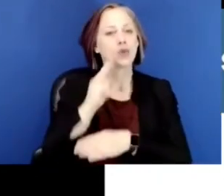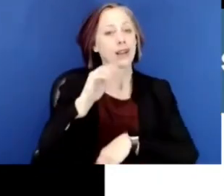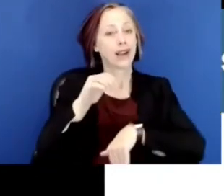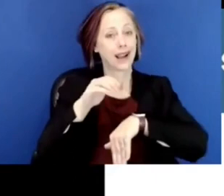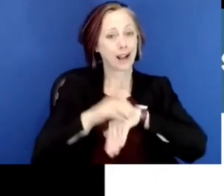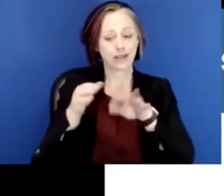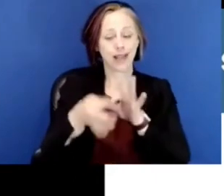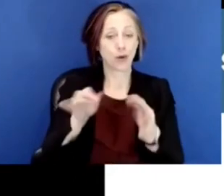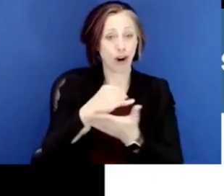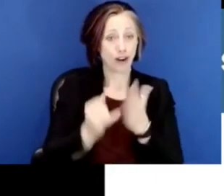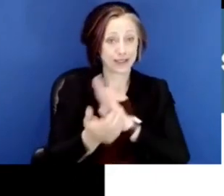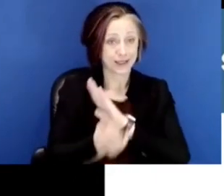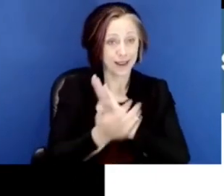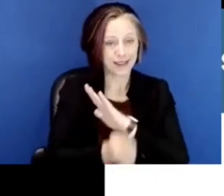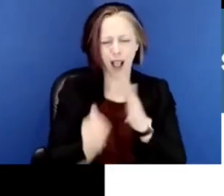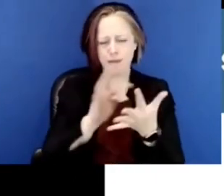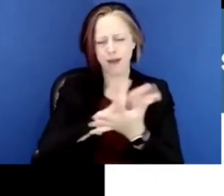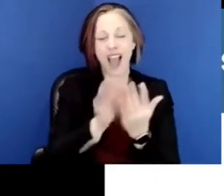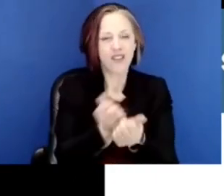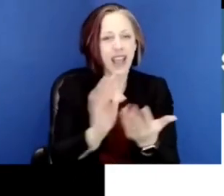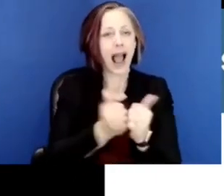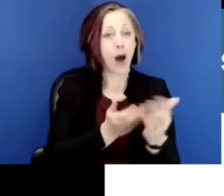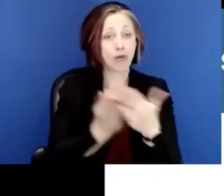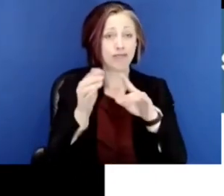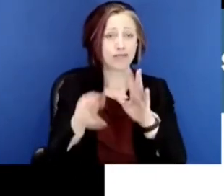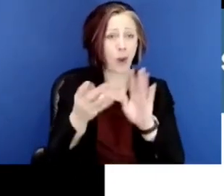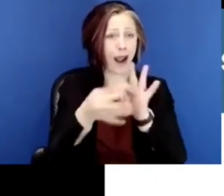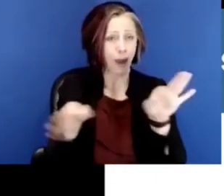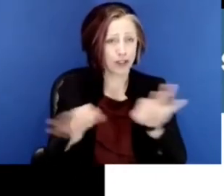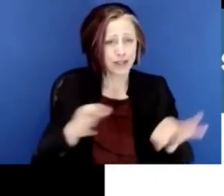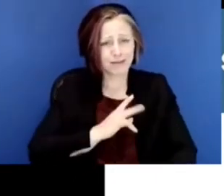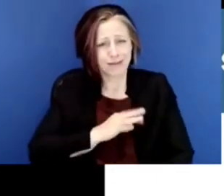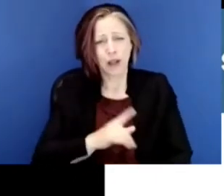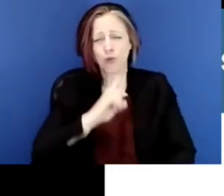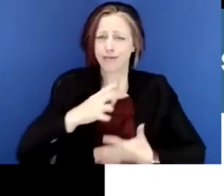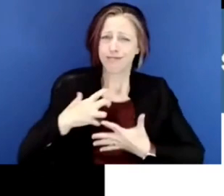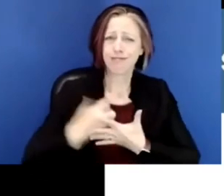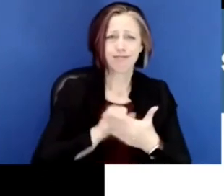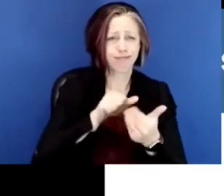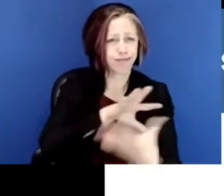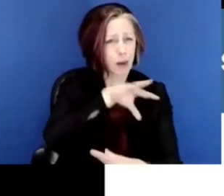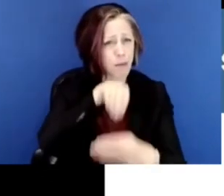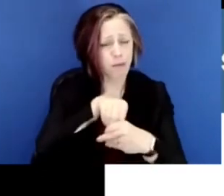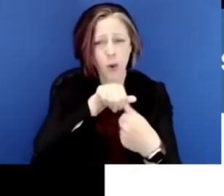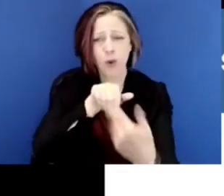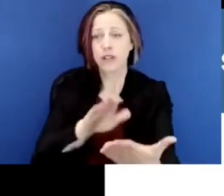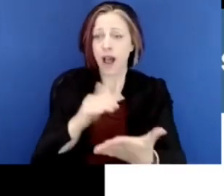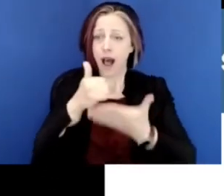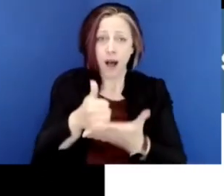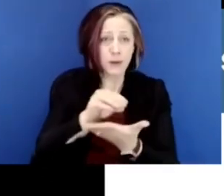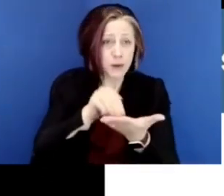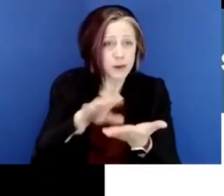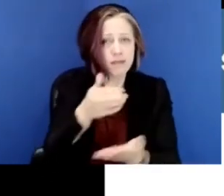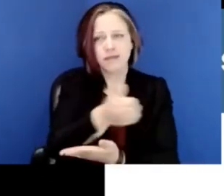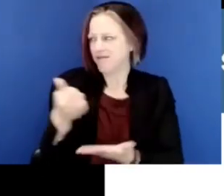using their English language arts skills, doing all of that bilingually. So really taking an integrated approach